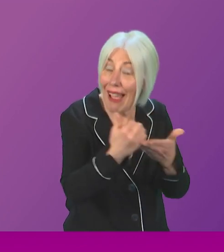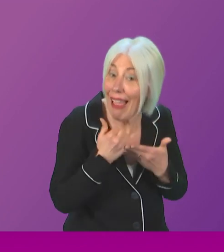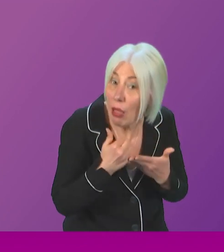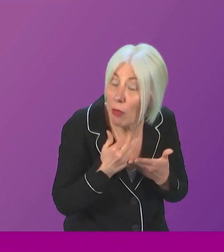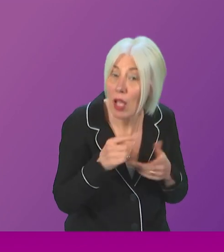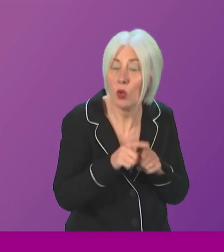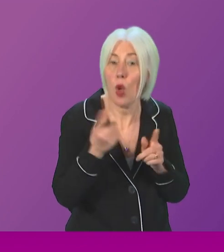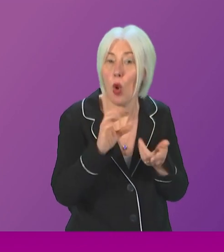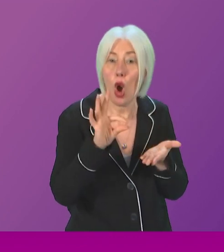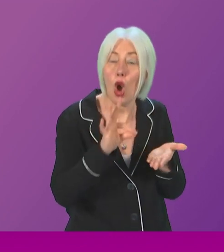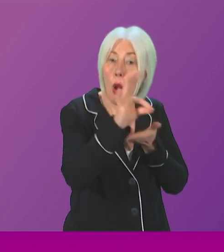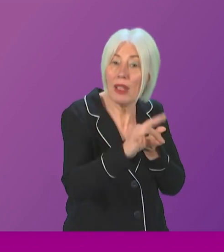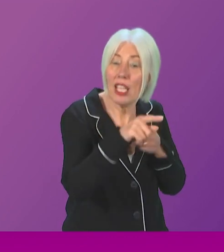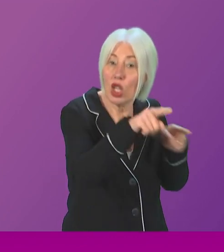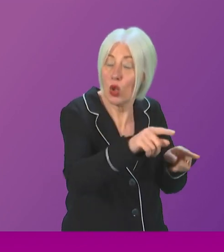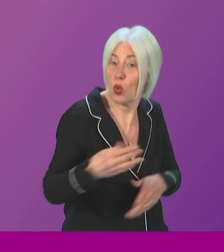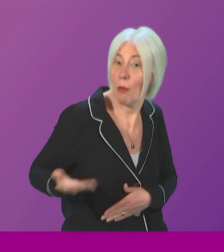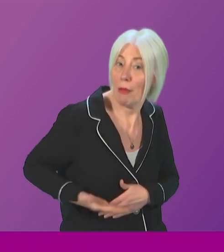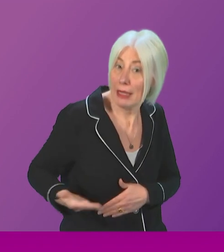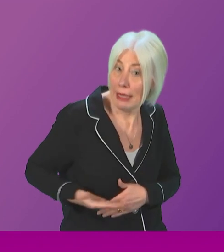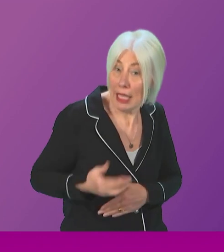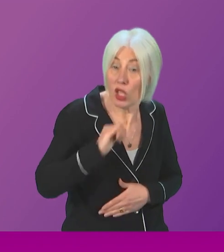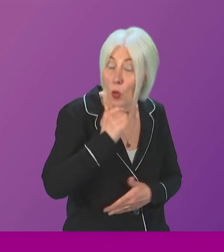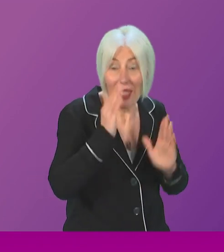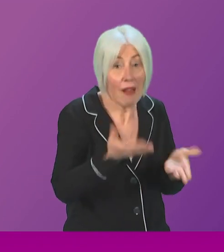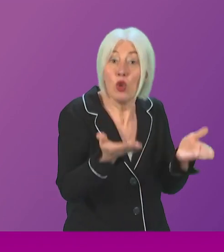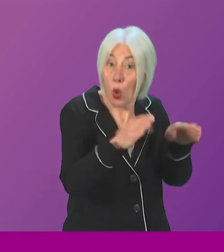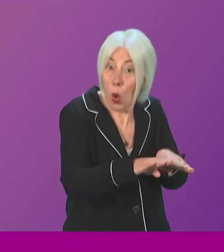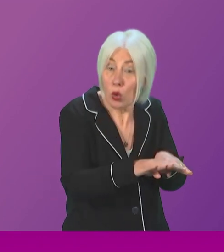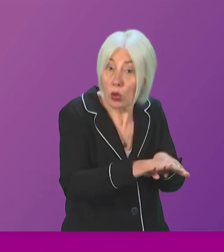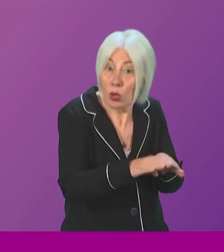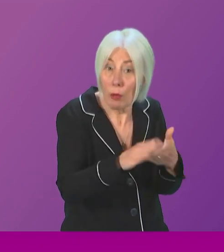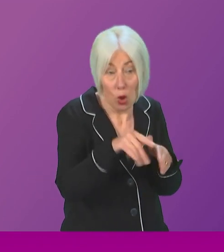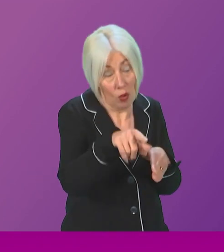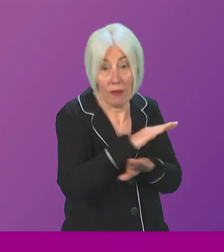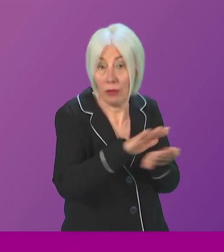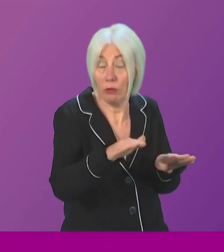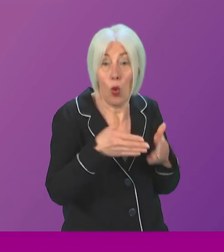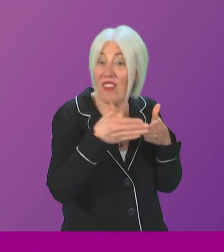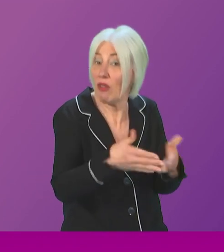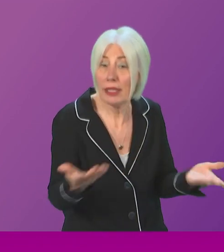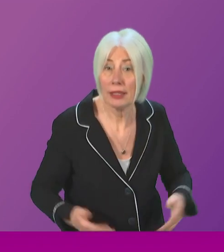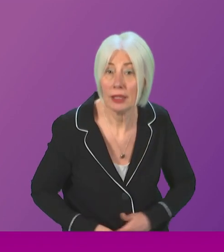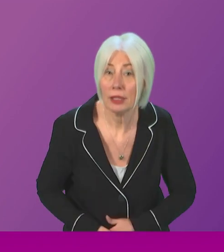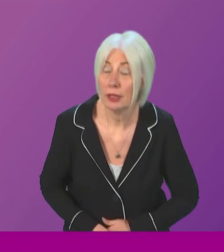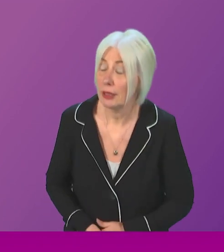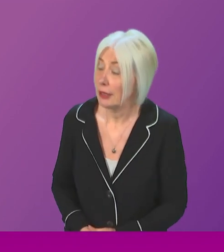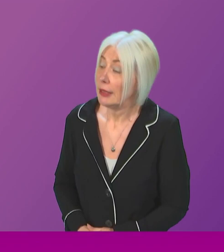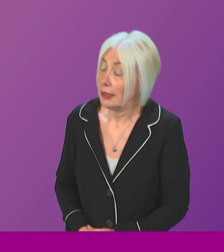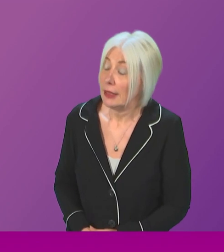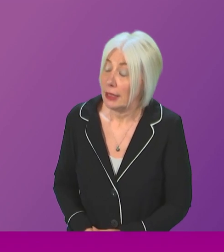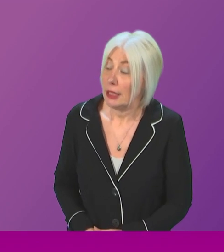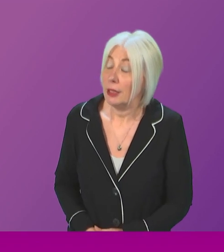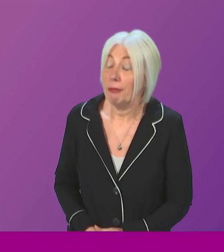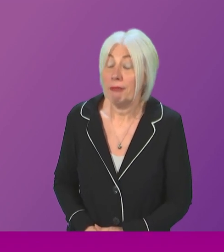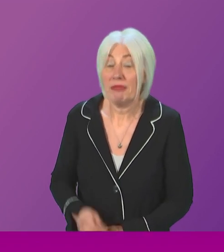compensation is he going to give to businesses that will close as a result of this? Mr. Prime Minister, I've already said in response